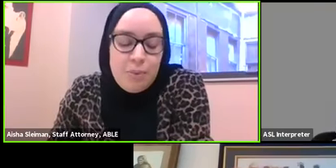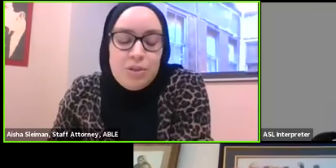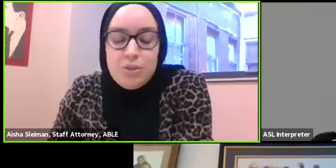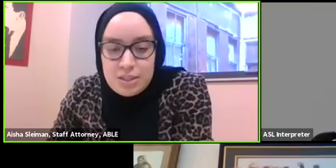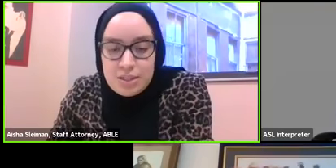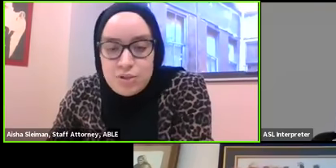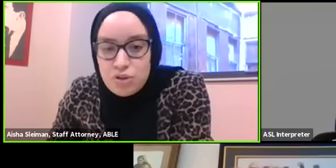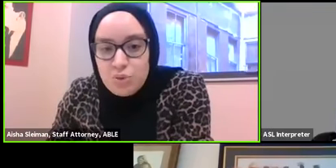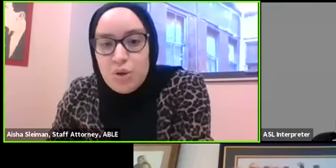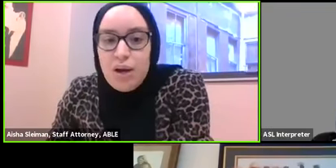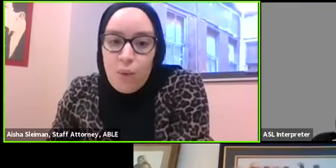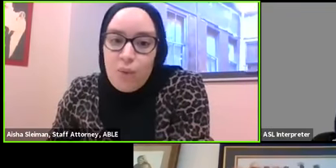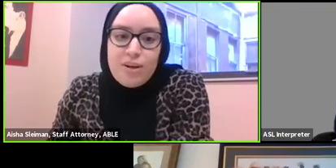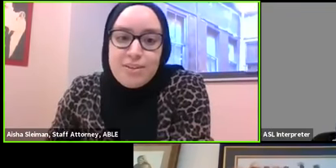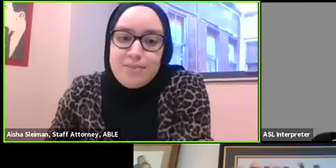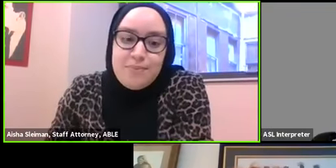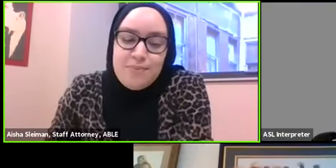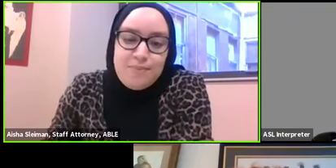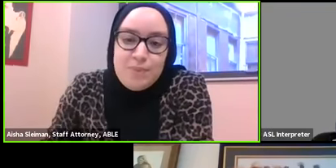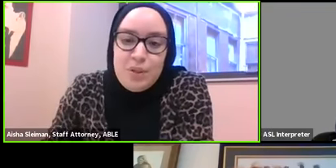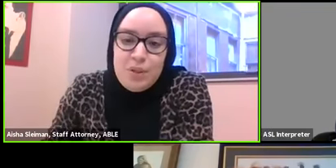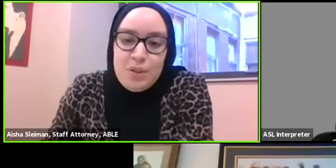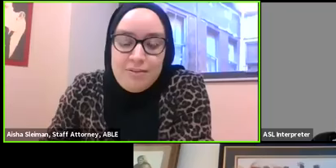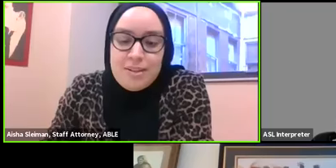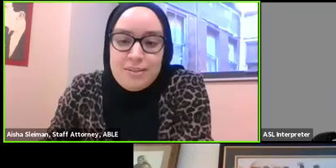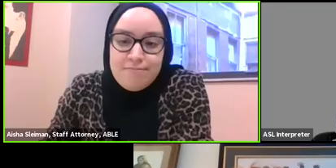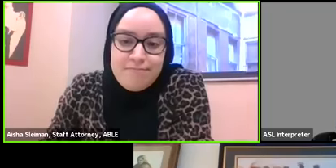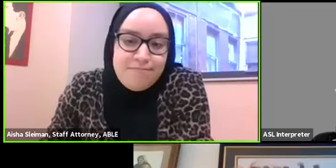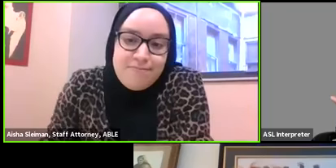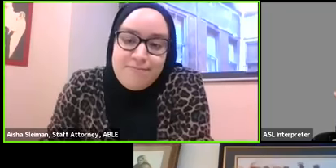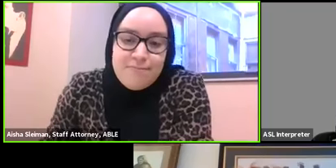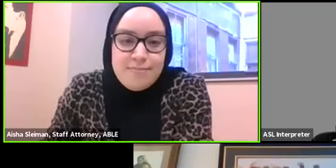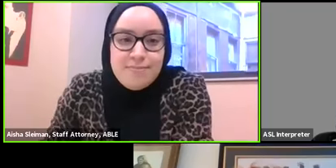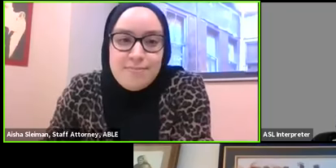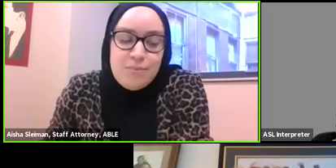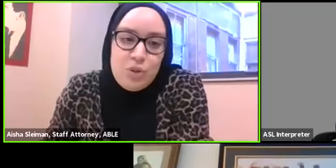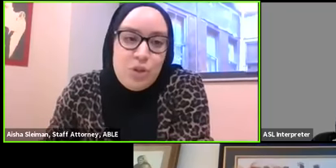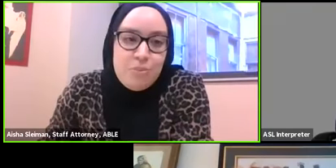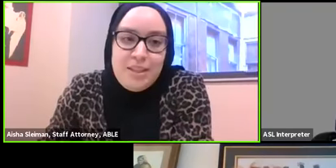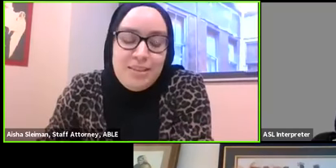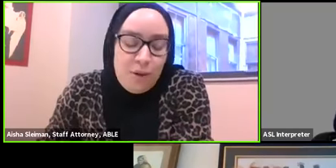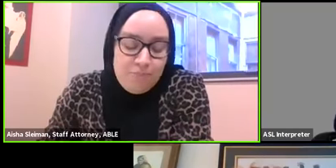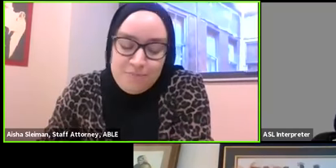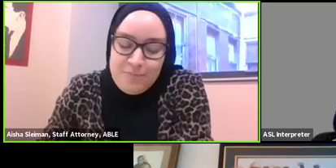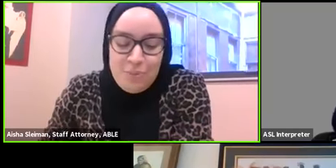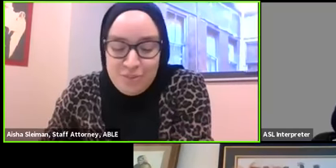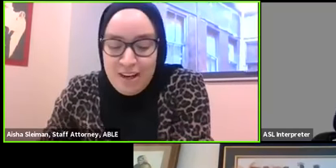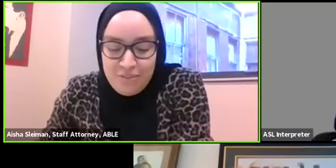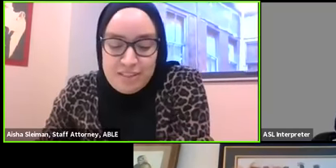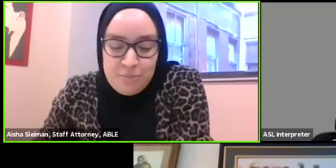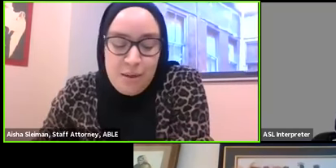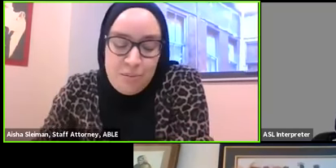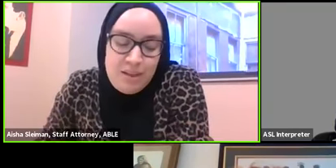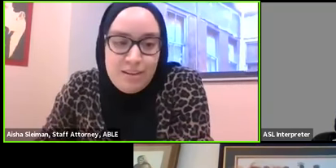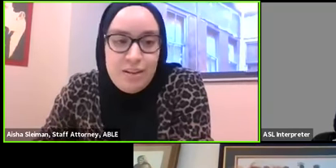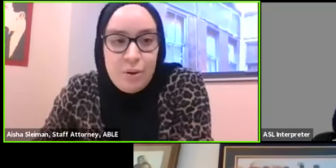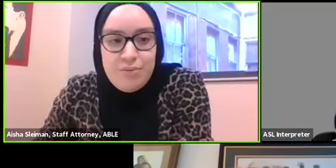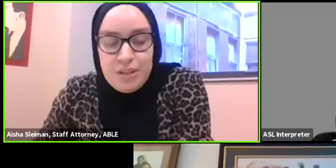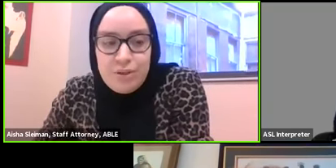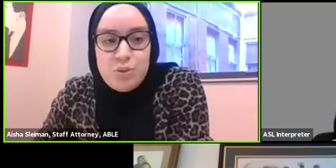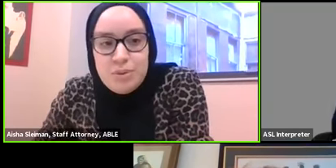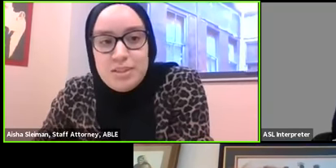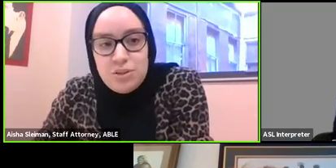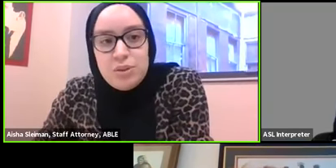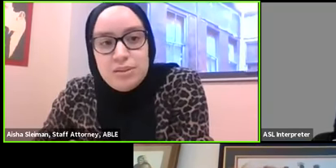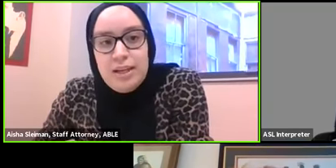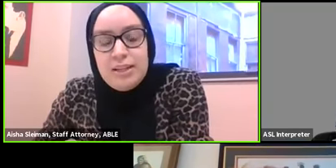be able to assist you or you know you'd have to you could be hopefully not evicted but i mean you know